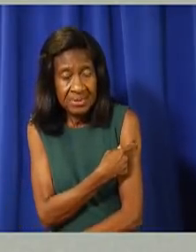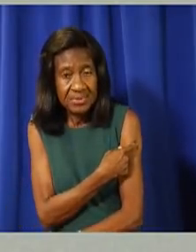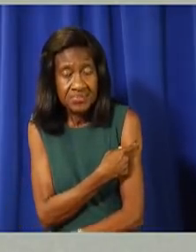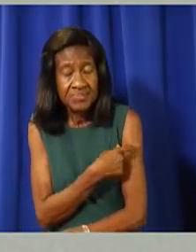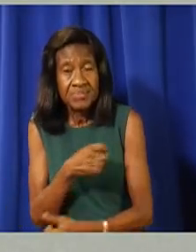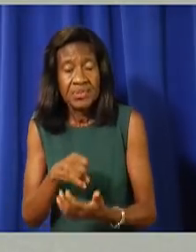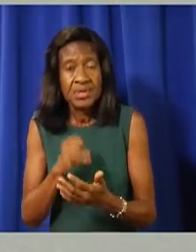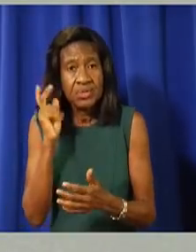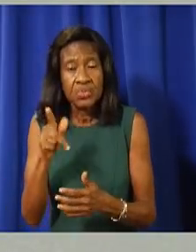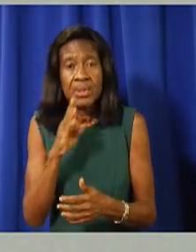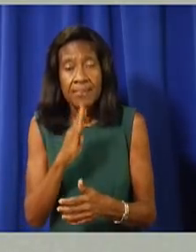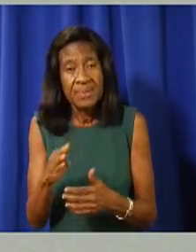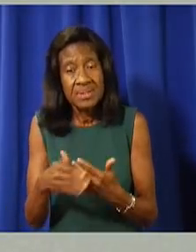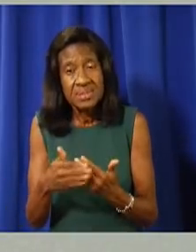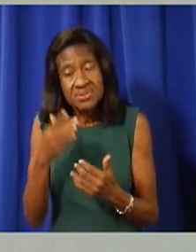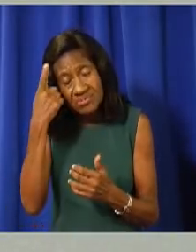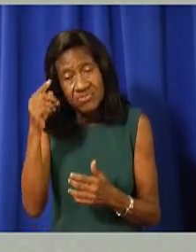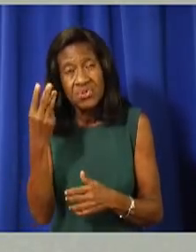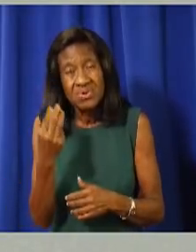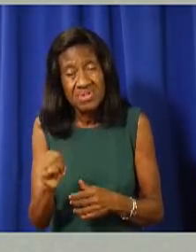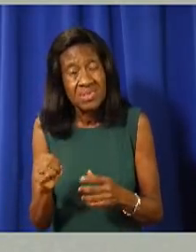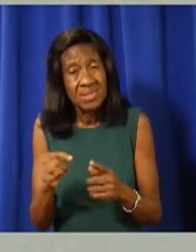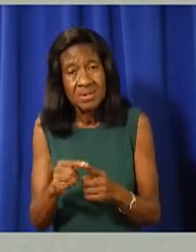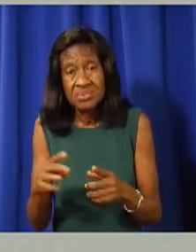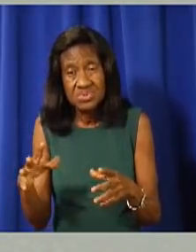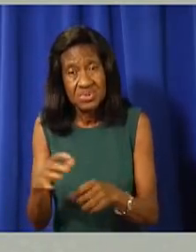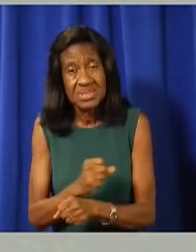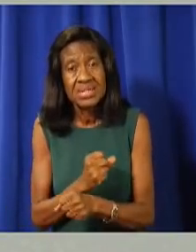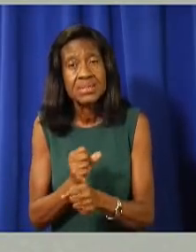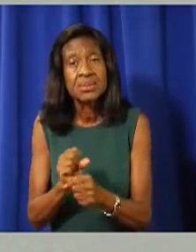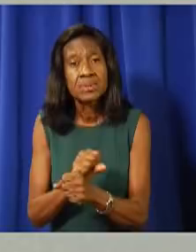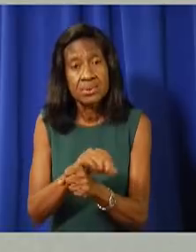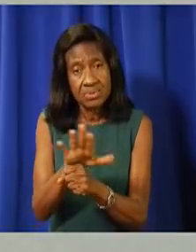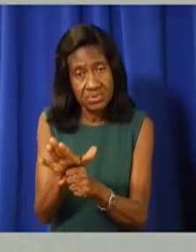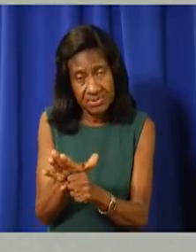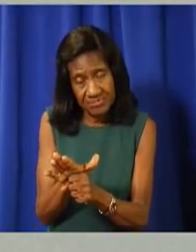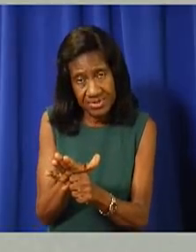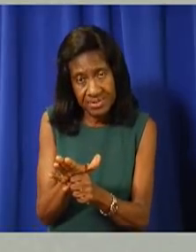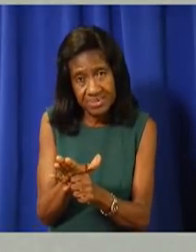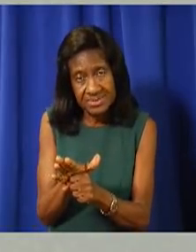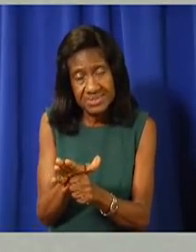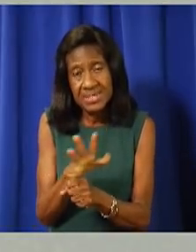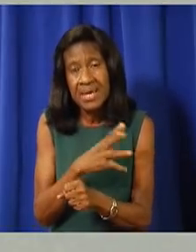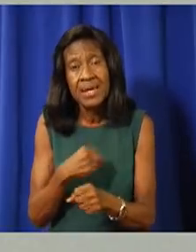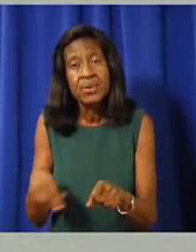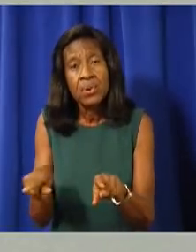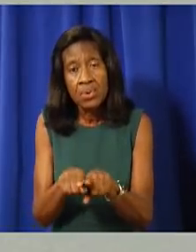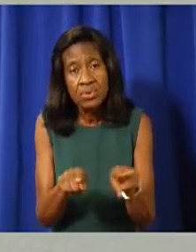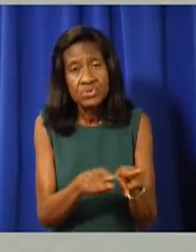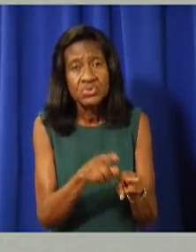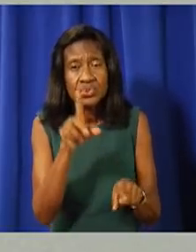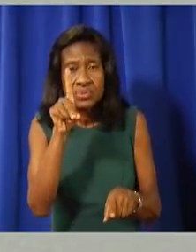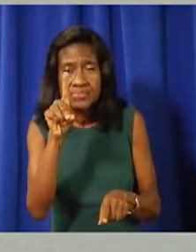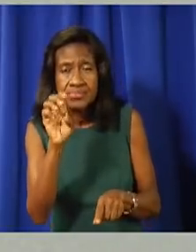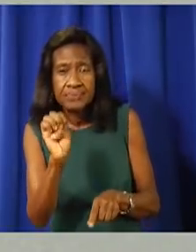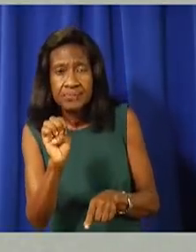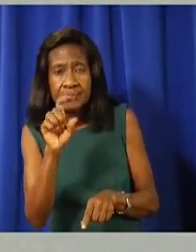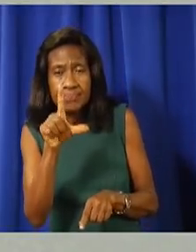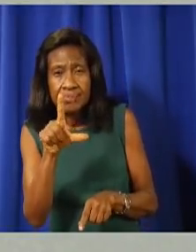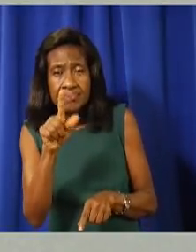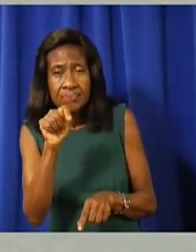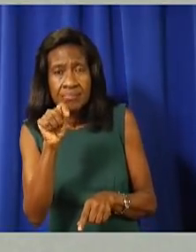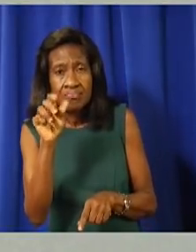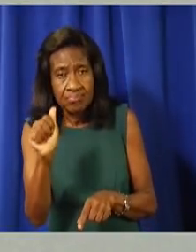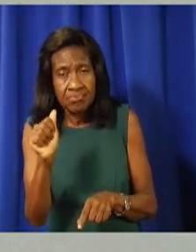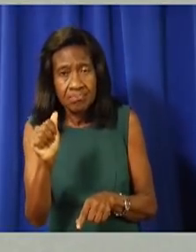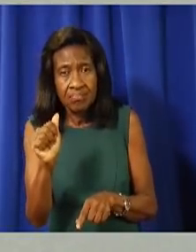of not only COVID-19, but the Delta variant. Vaccination is